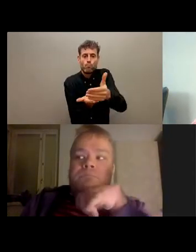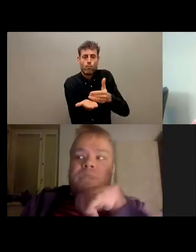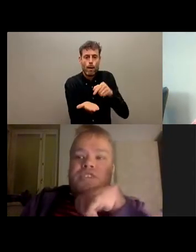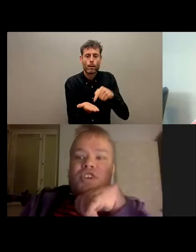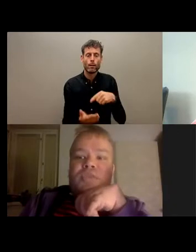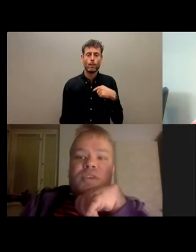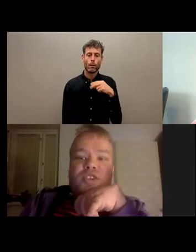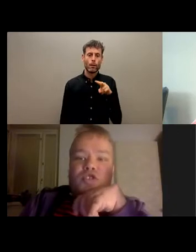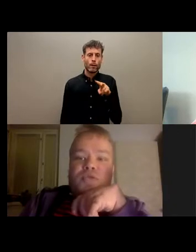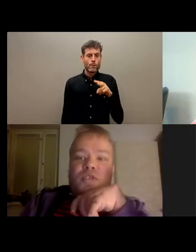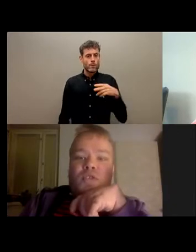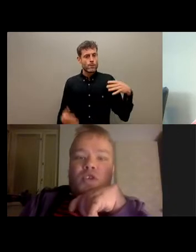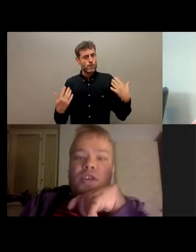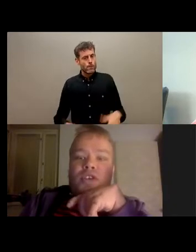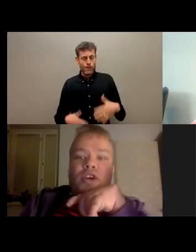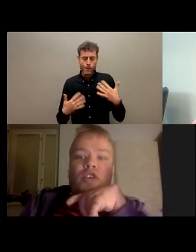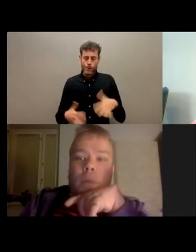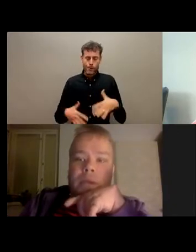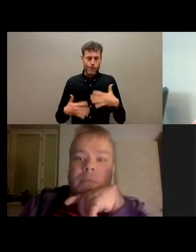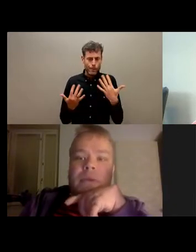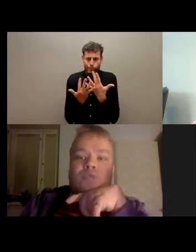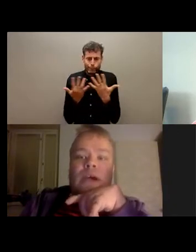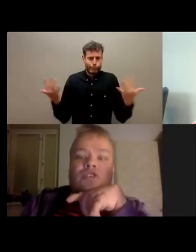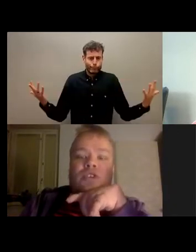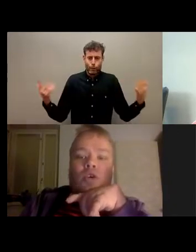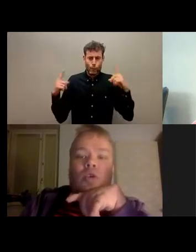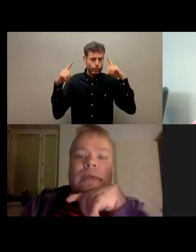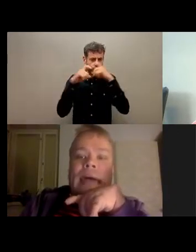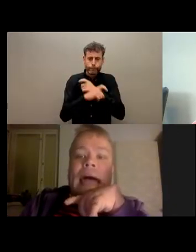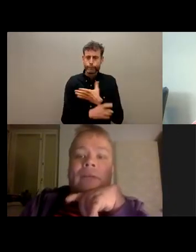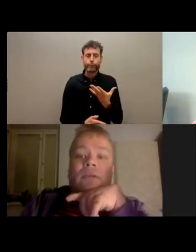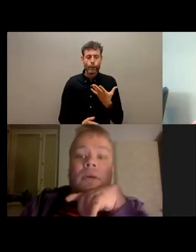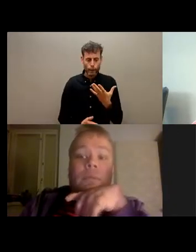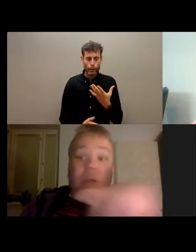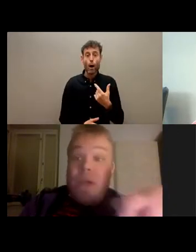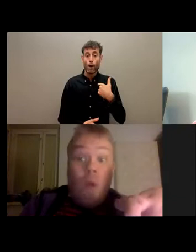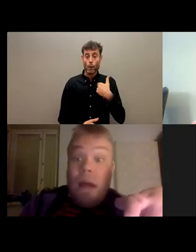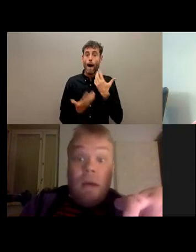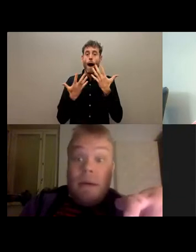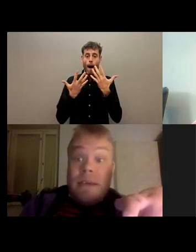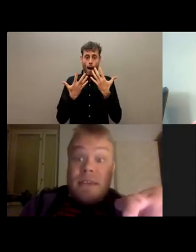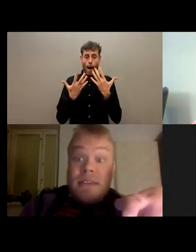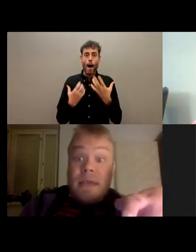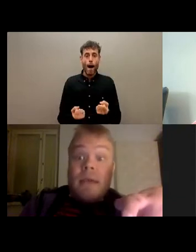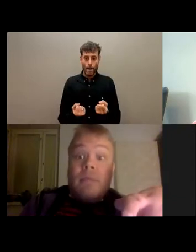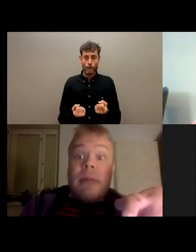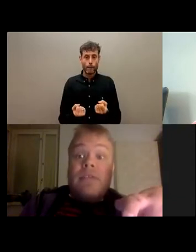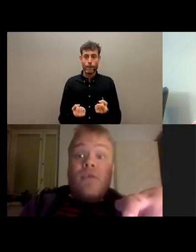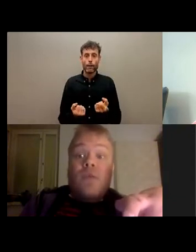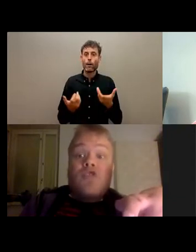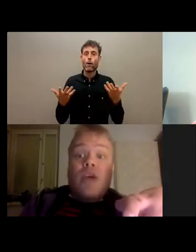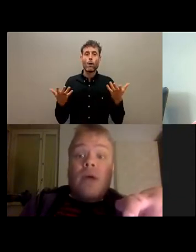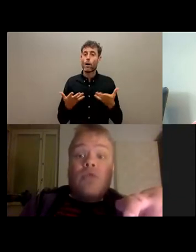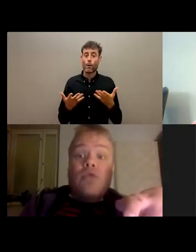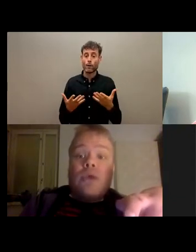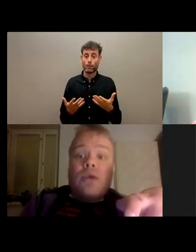it's not very useful for the entire topic because we actually already have pretty well existing platforms